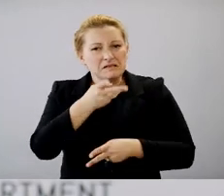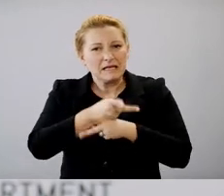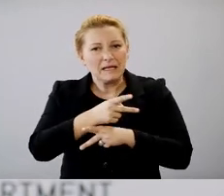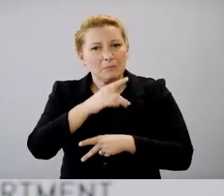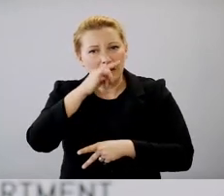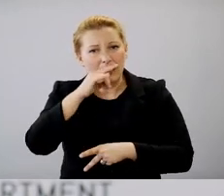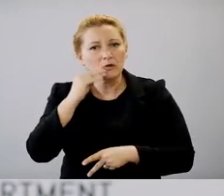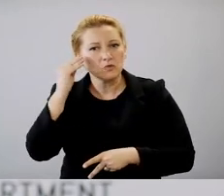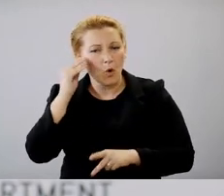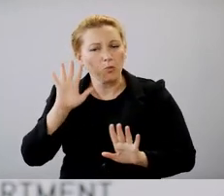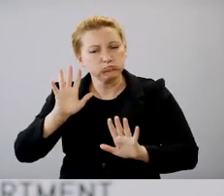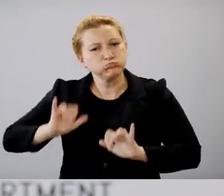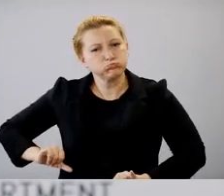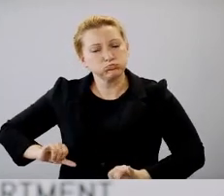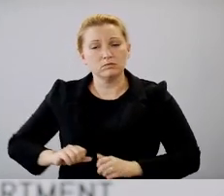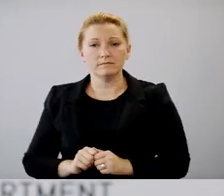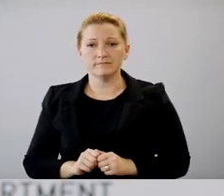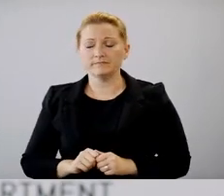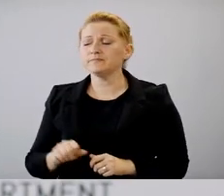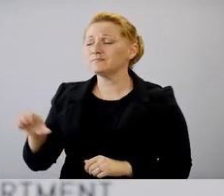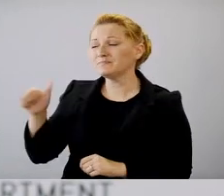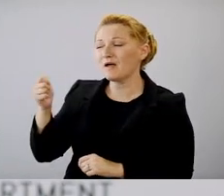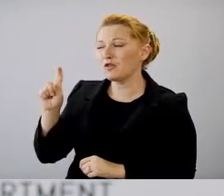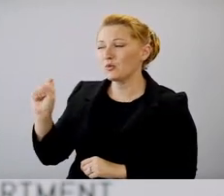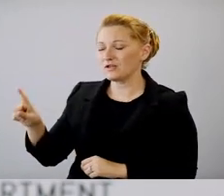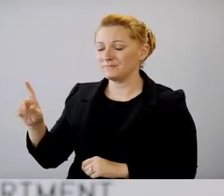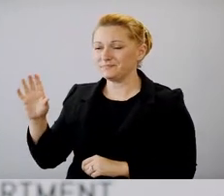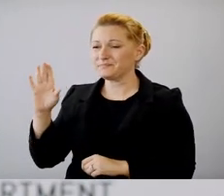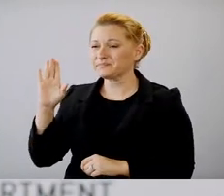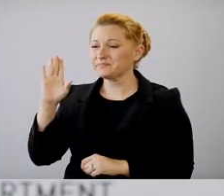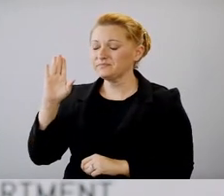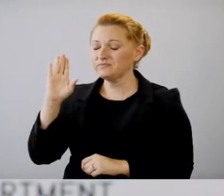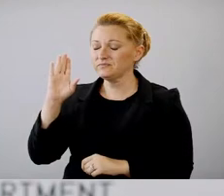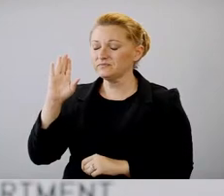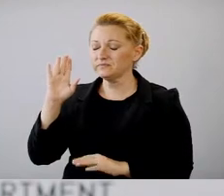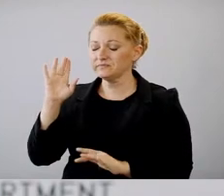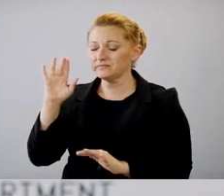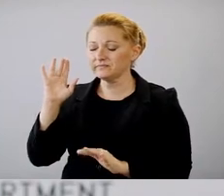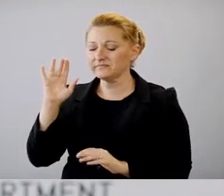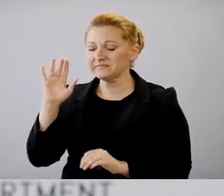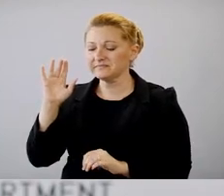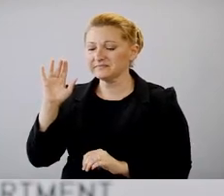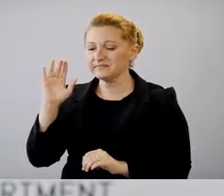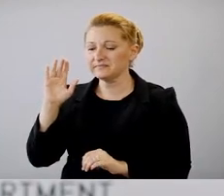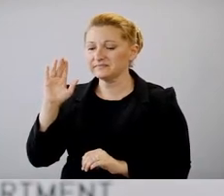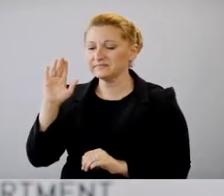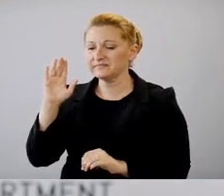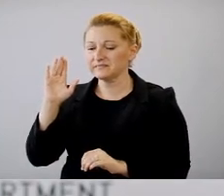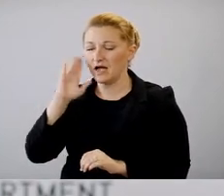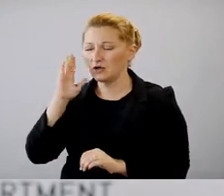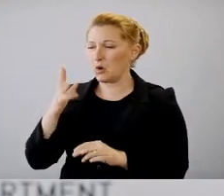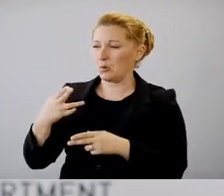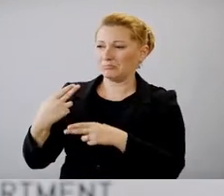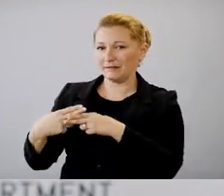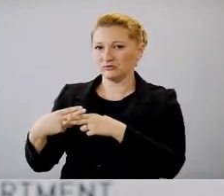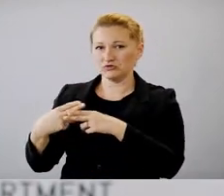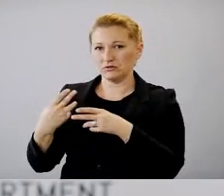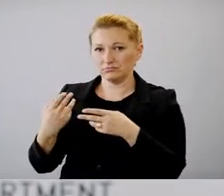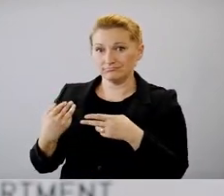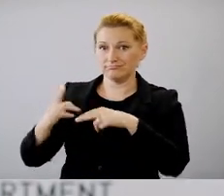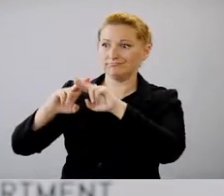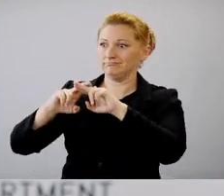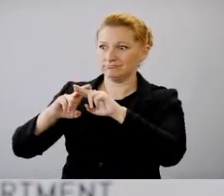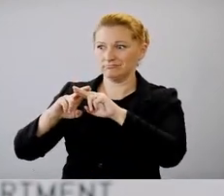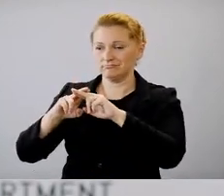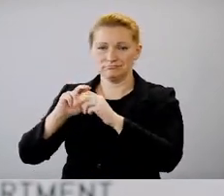And then, um, just another question. I know how I mentioned maybe, uh, upping our mitigation strategies, uh,